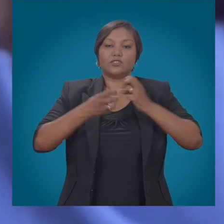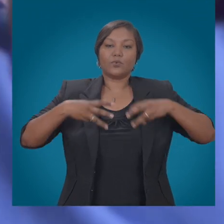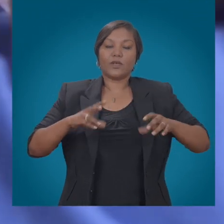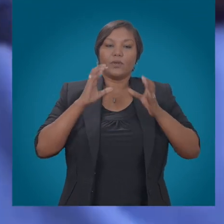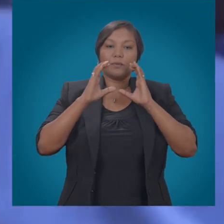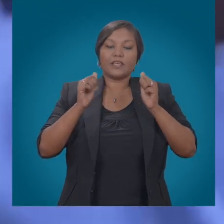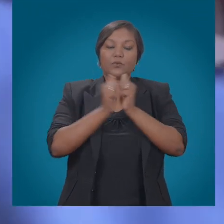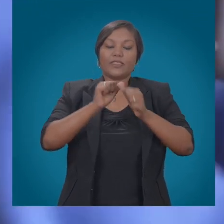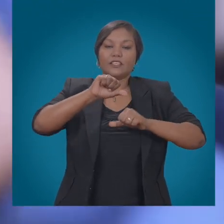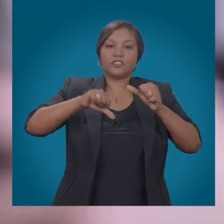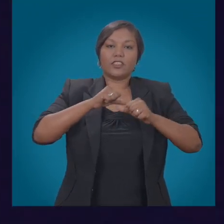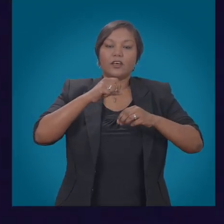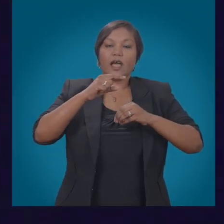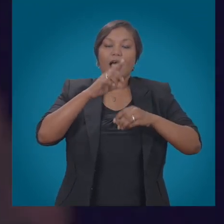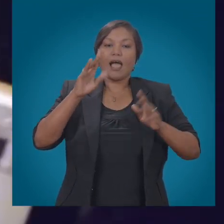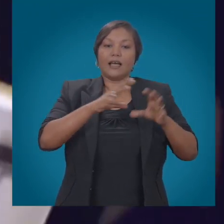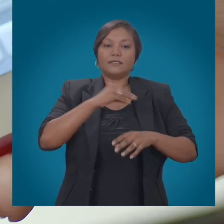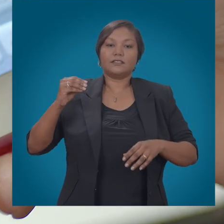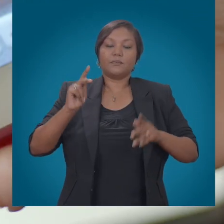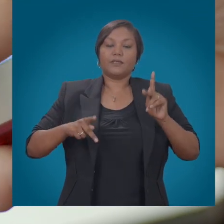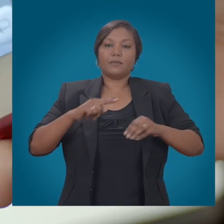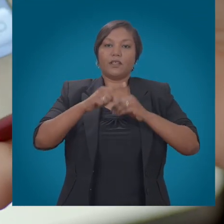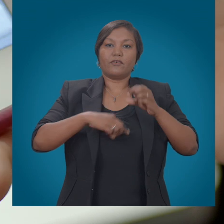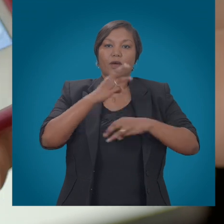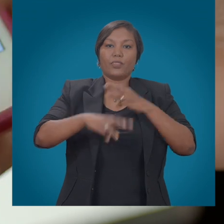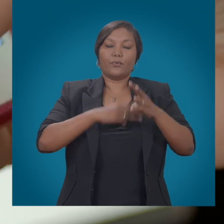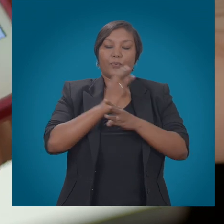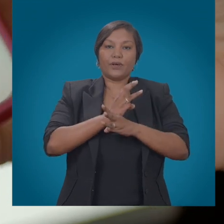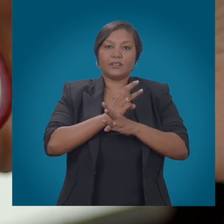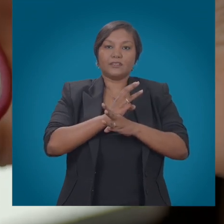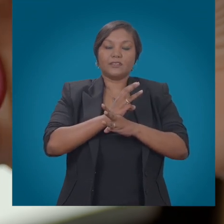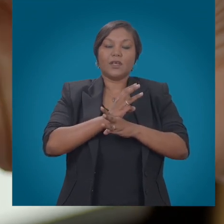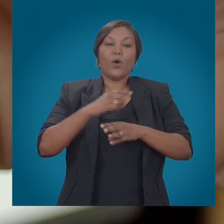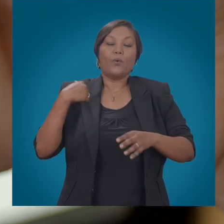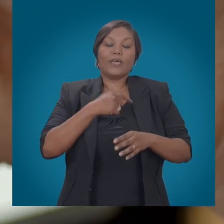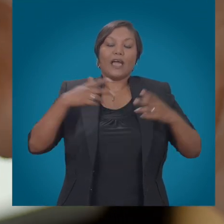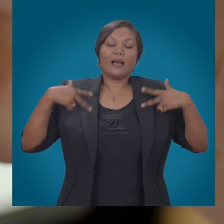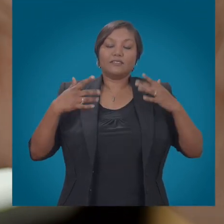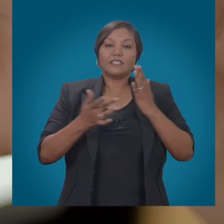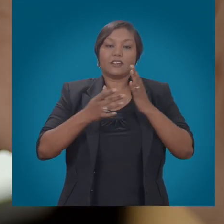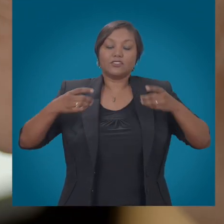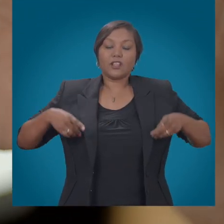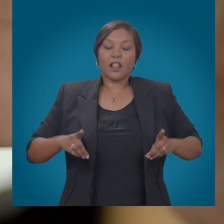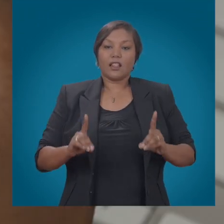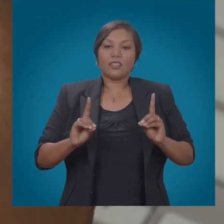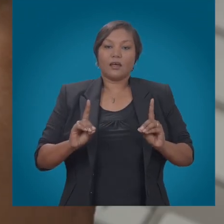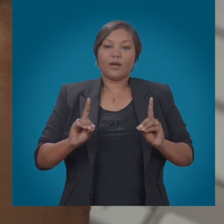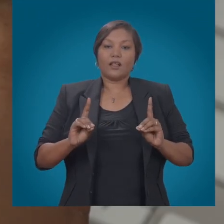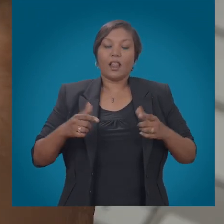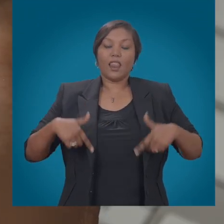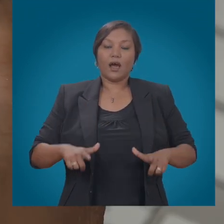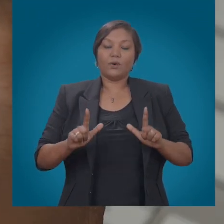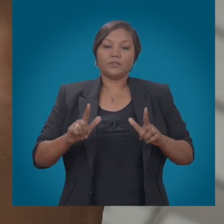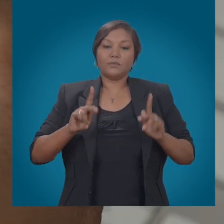force creating linkages spanning the globe. We have been gifted technology that allows text conversations with stunning immediacy and even